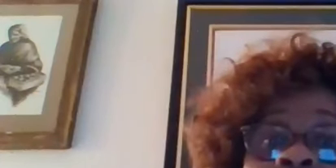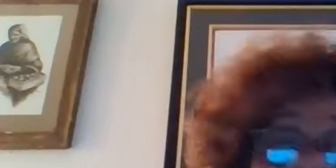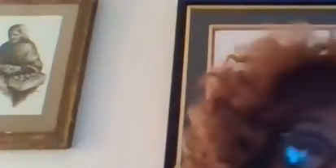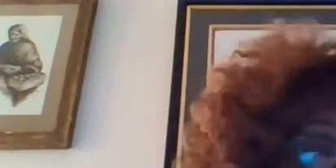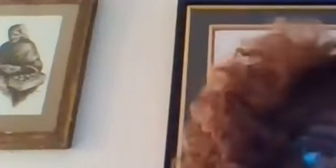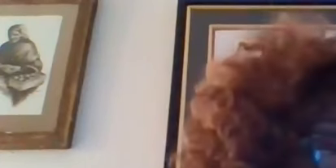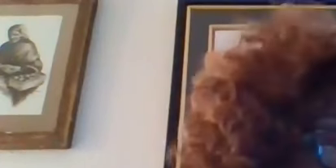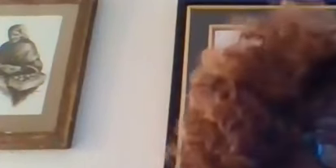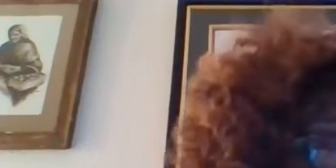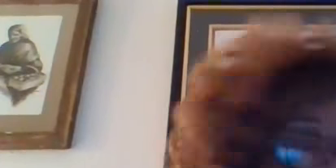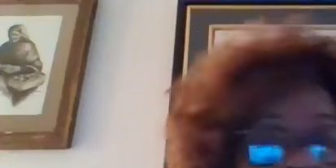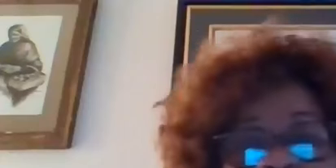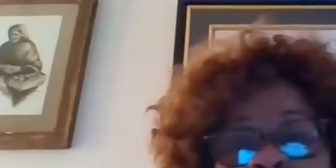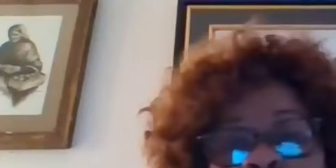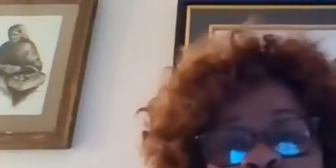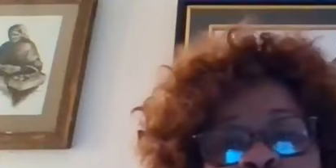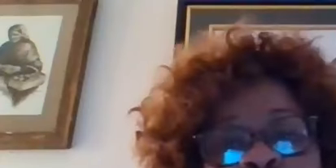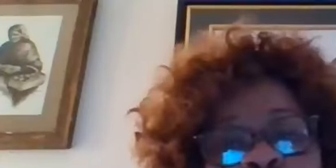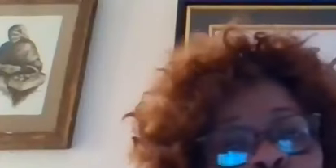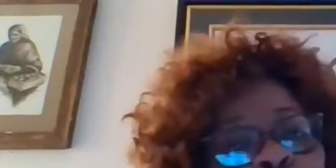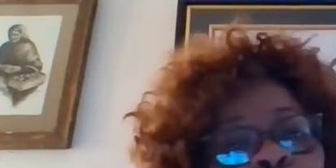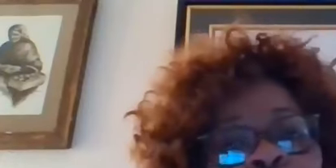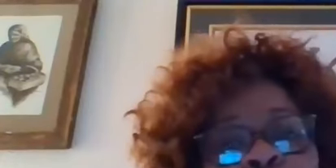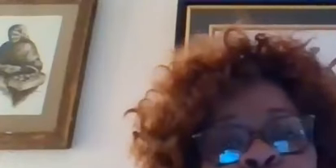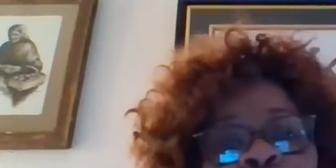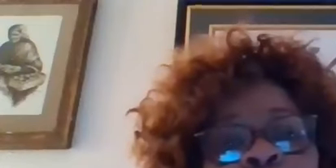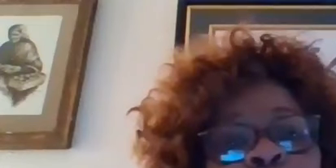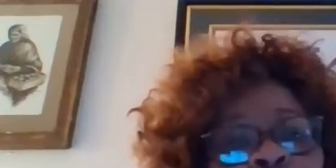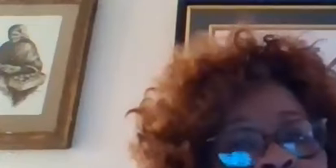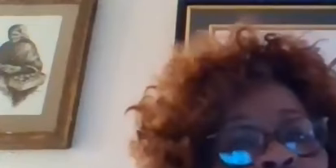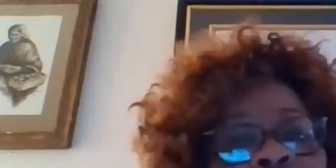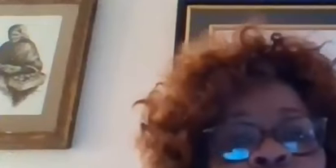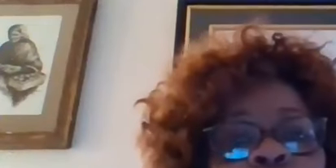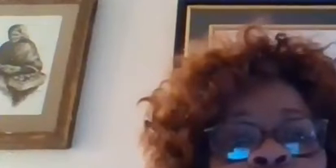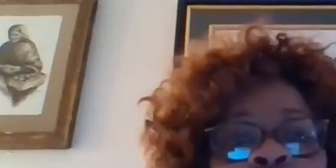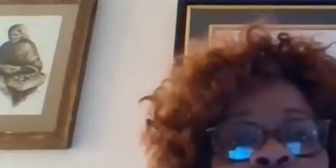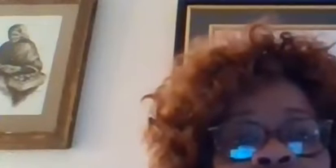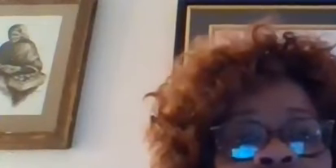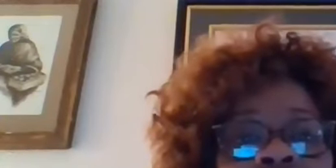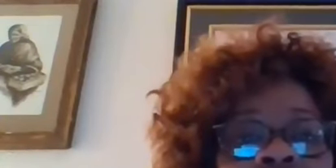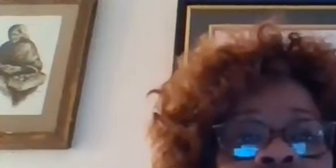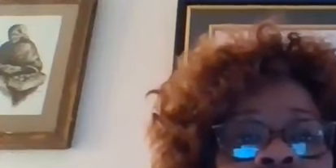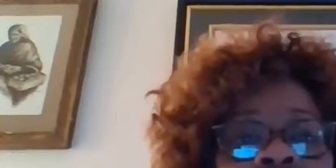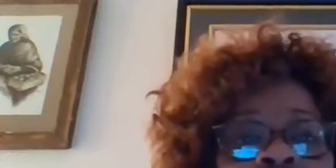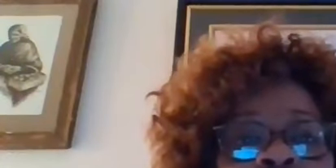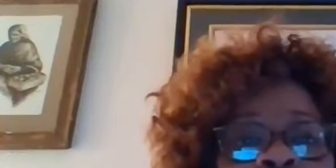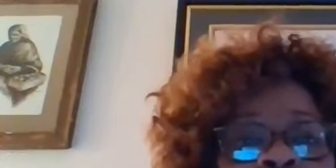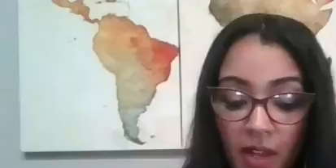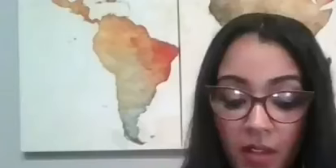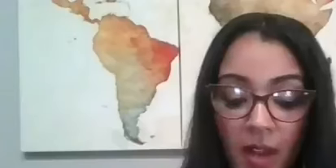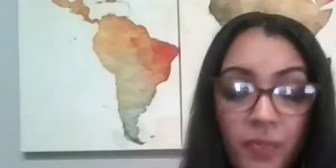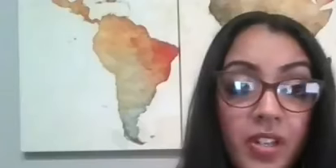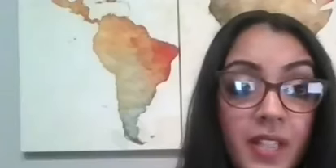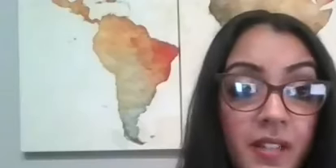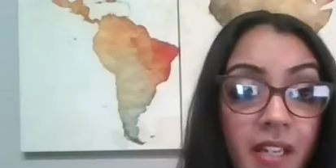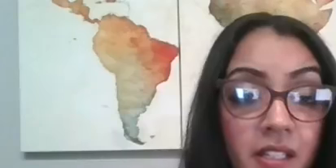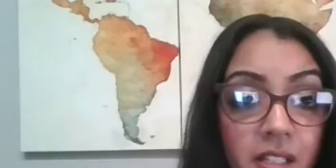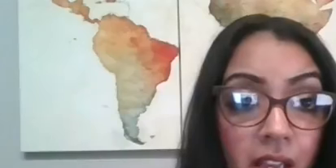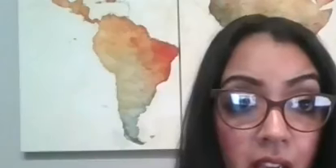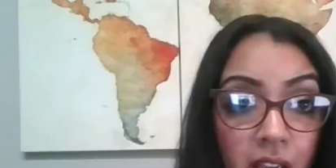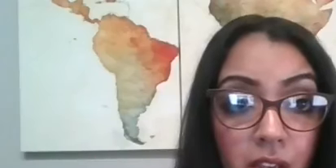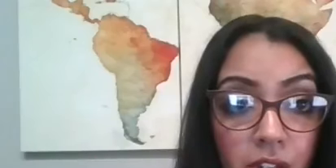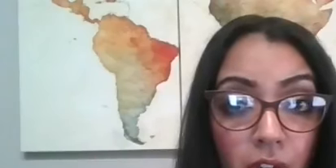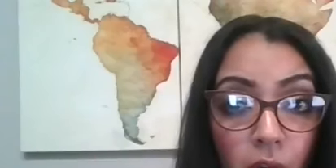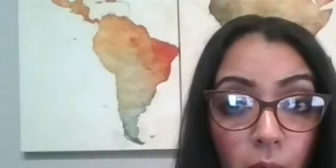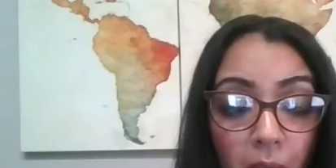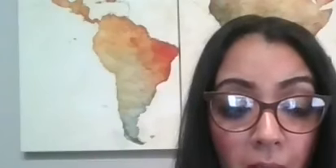finally kathy what would you have folks remember about your comments this evening well um first i'd like to